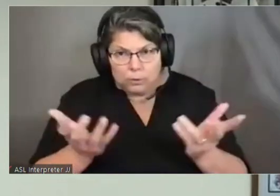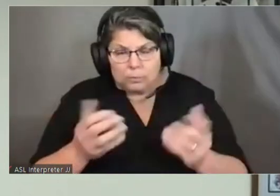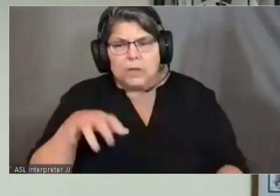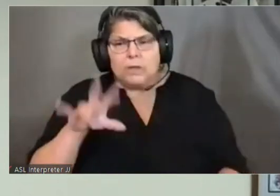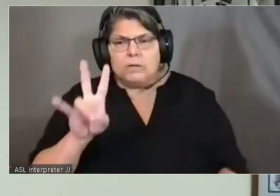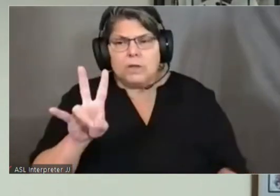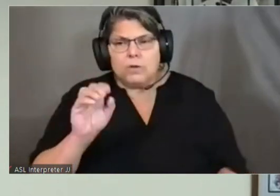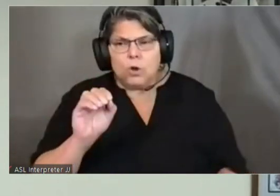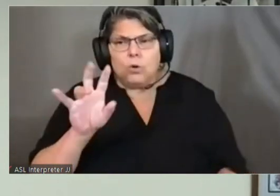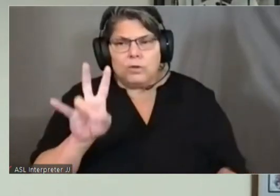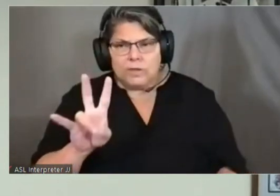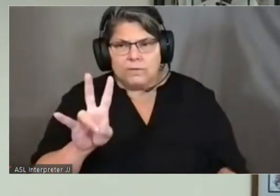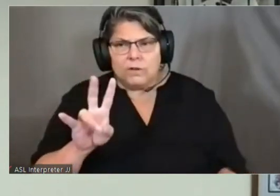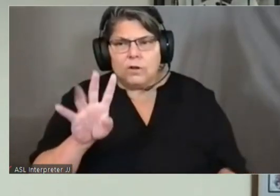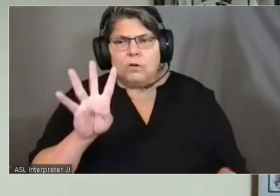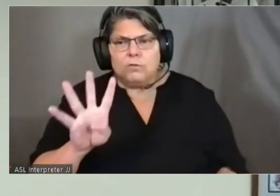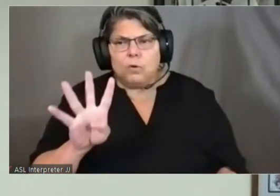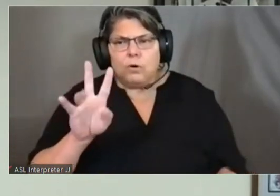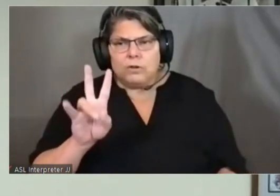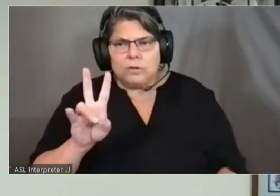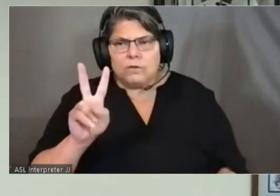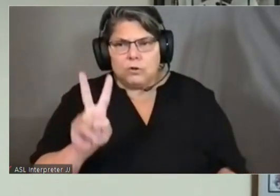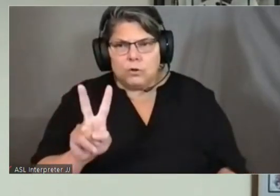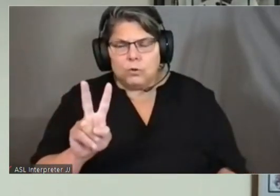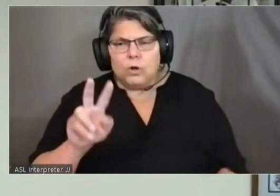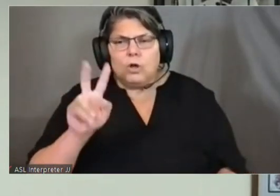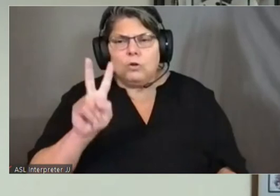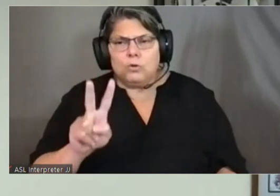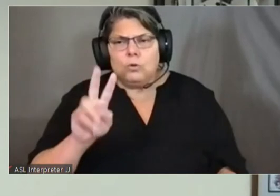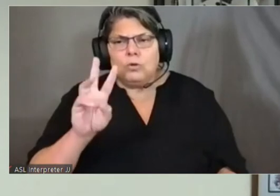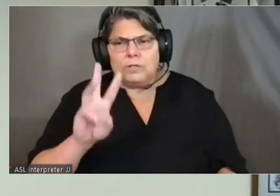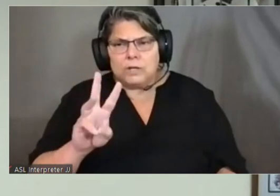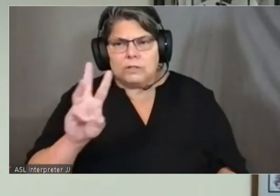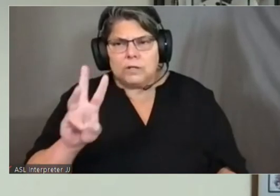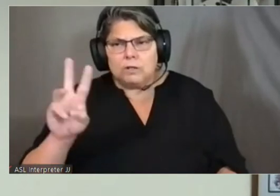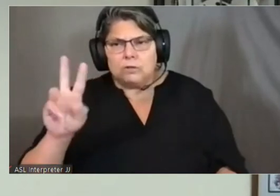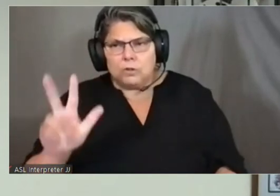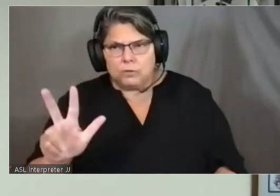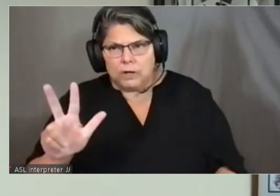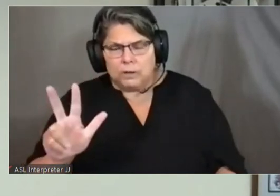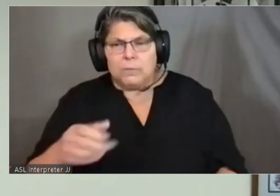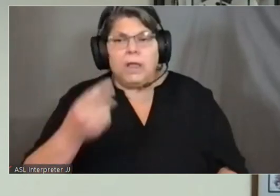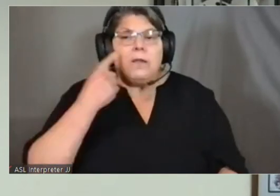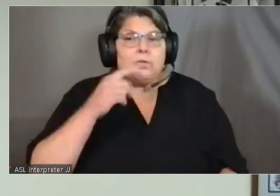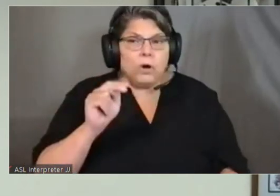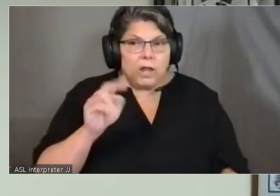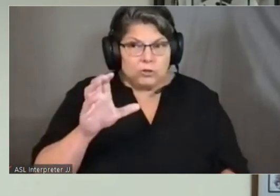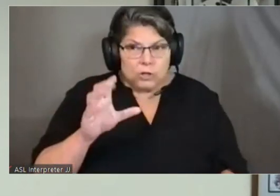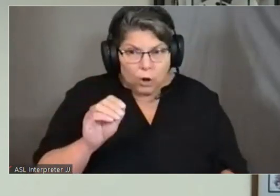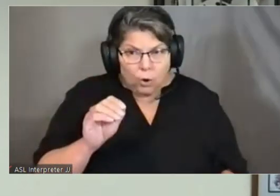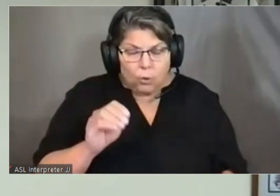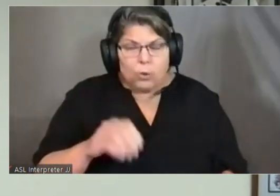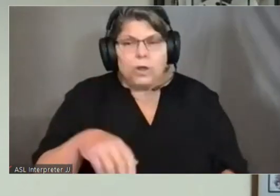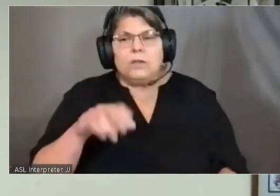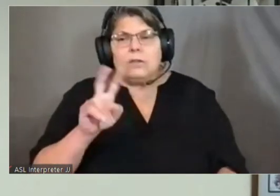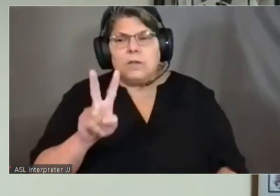-472-2663 and for NCO the number is 707